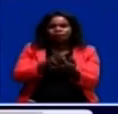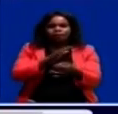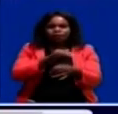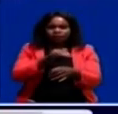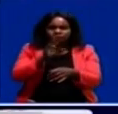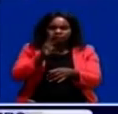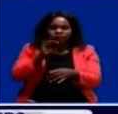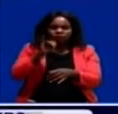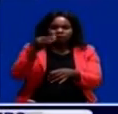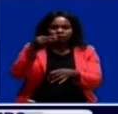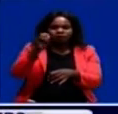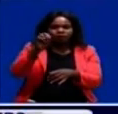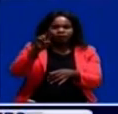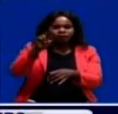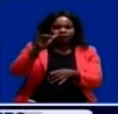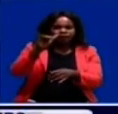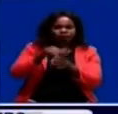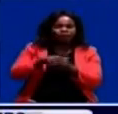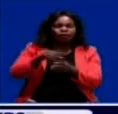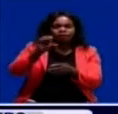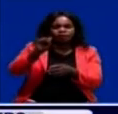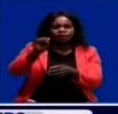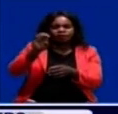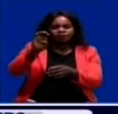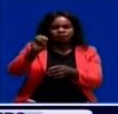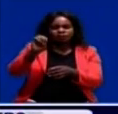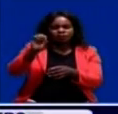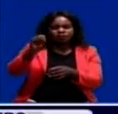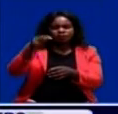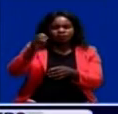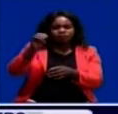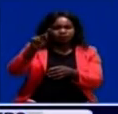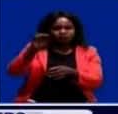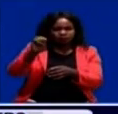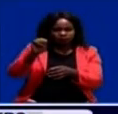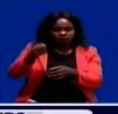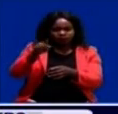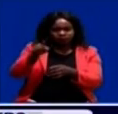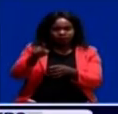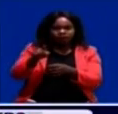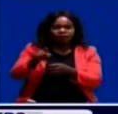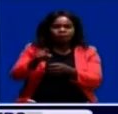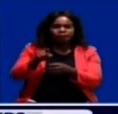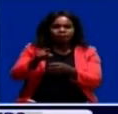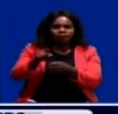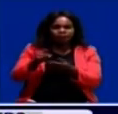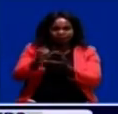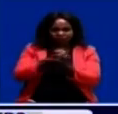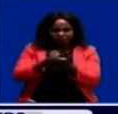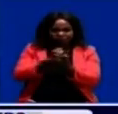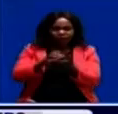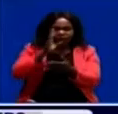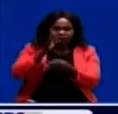Zambian DNA spokesperson, Spooky Mulemoa, says plans to build the college to be called Yeta College of Nursing and